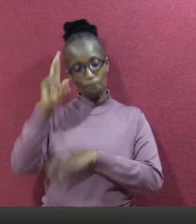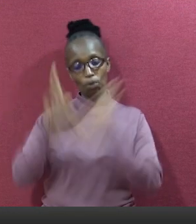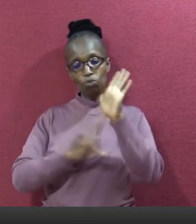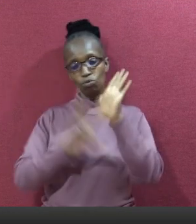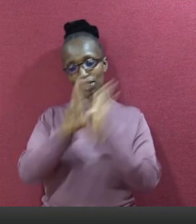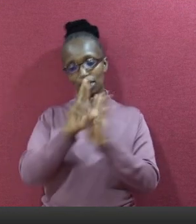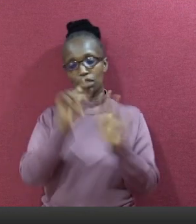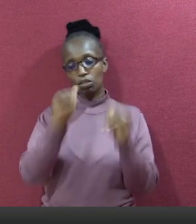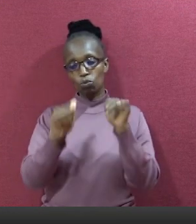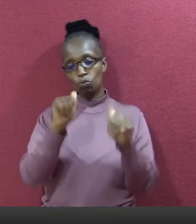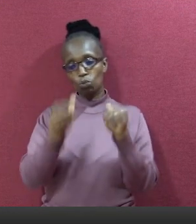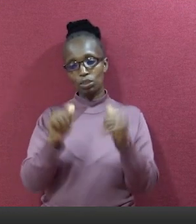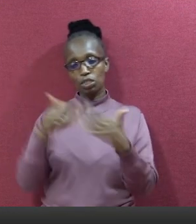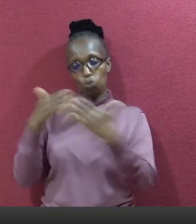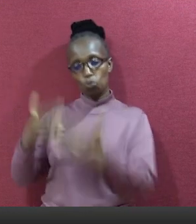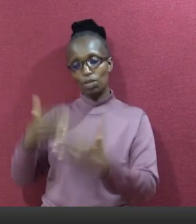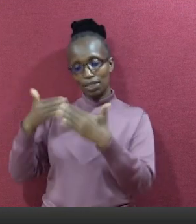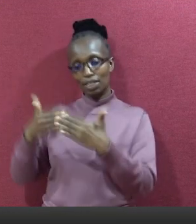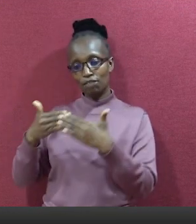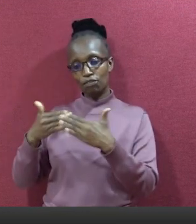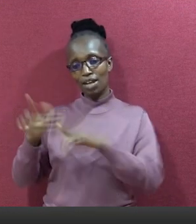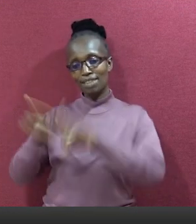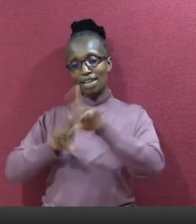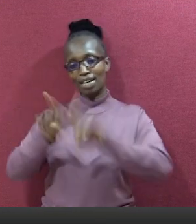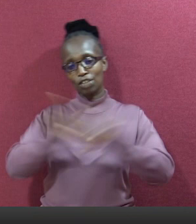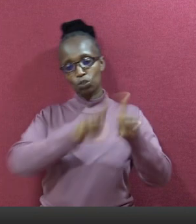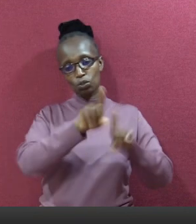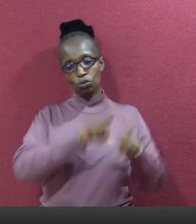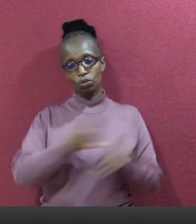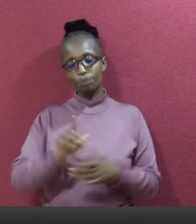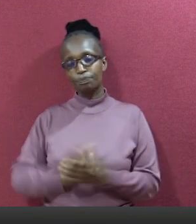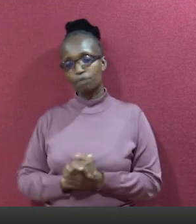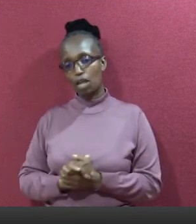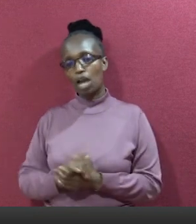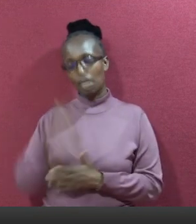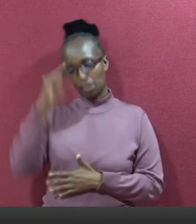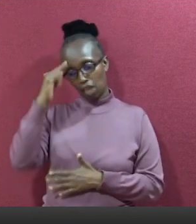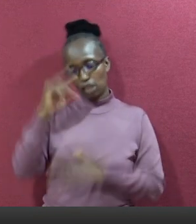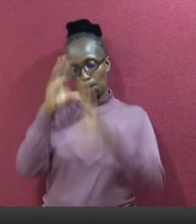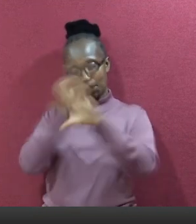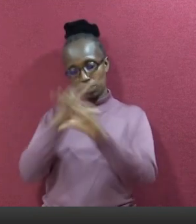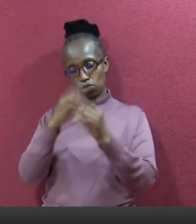that will give you direction and set precedents to assist this house in future. Milya Sh